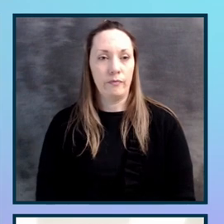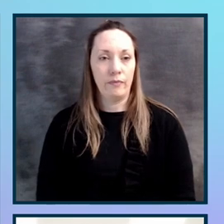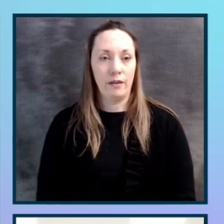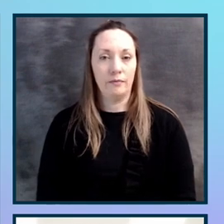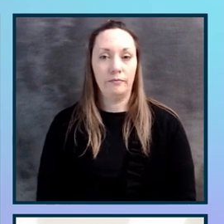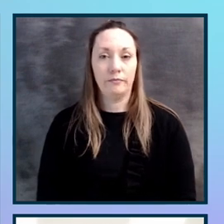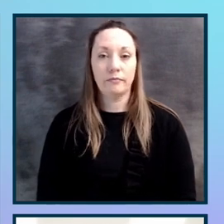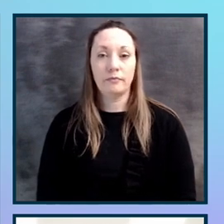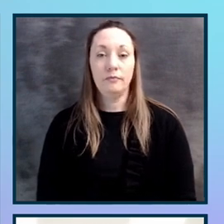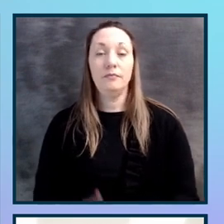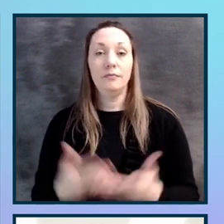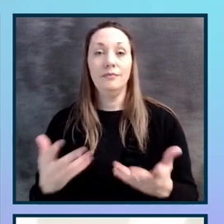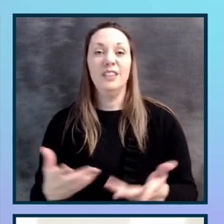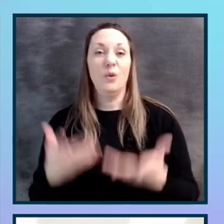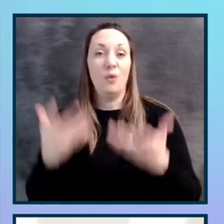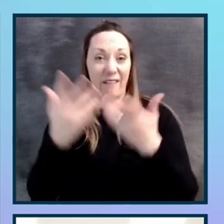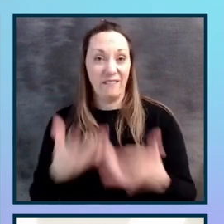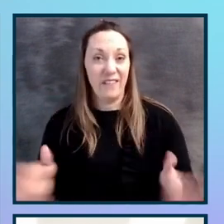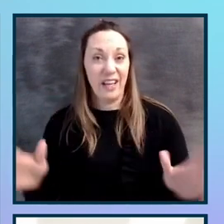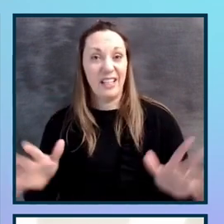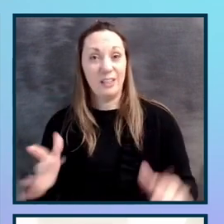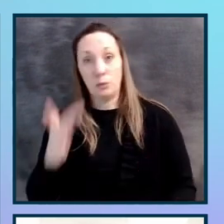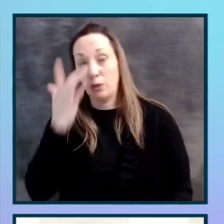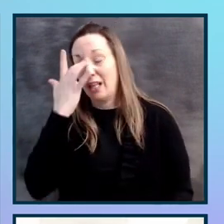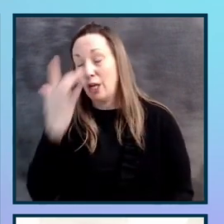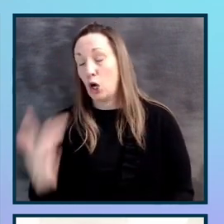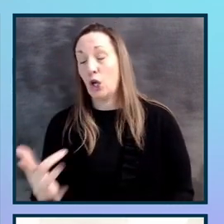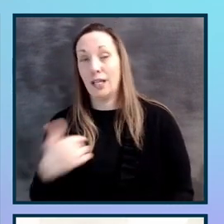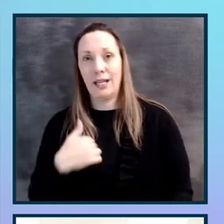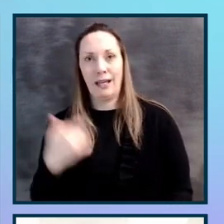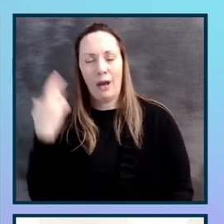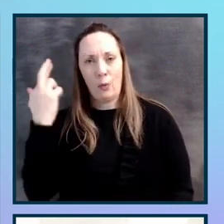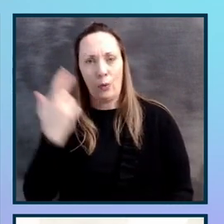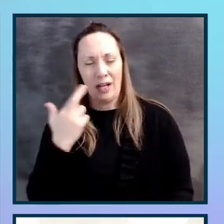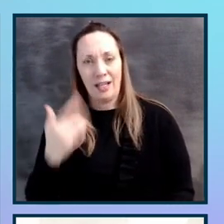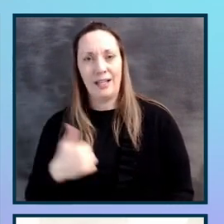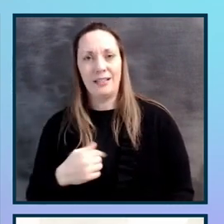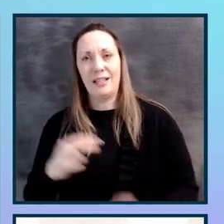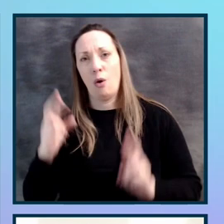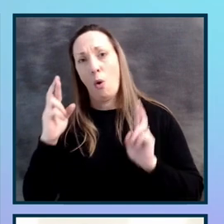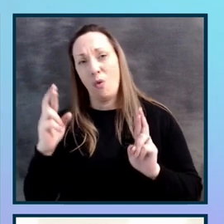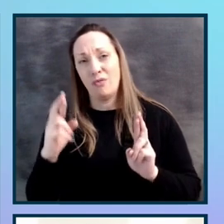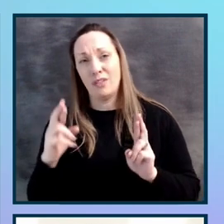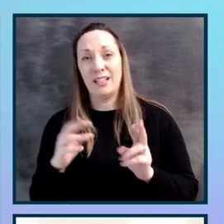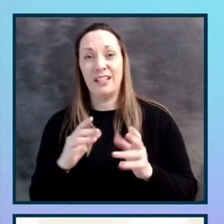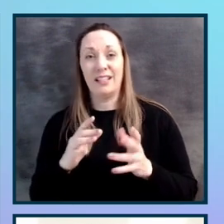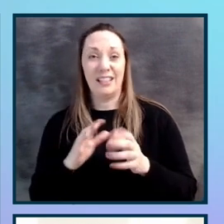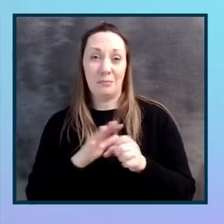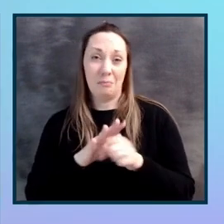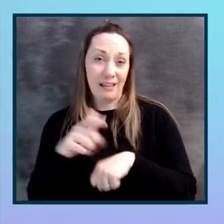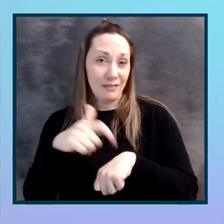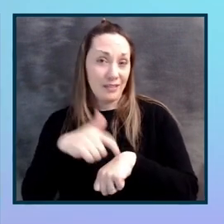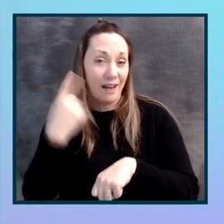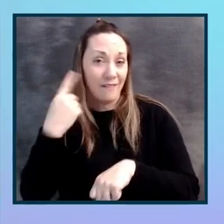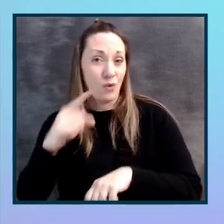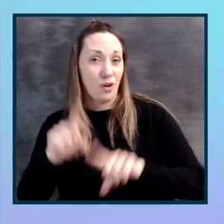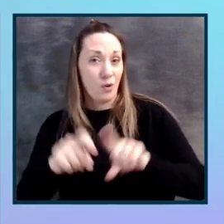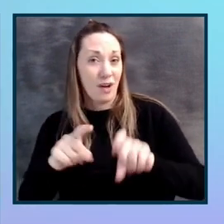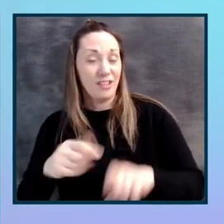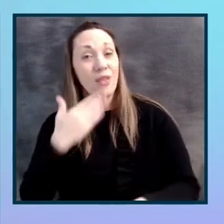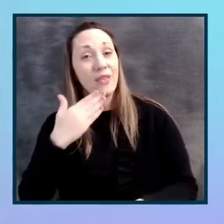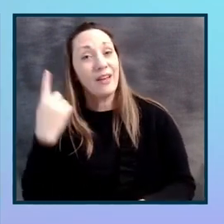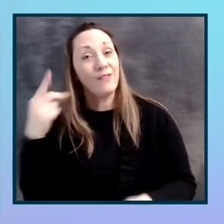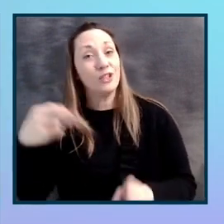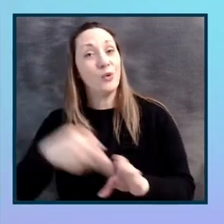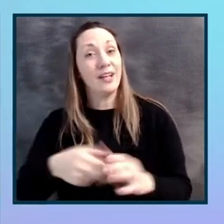So I've finished really early, I realize, but hopefully that's more time for questions. And thank you for